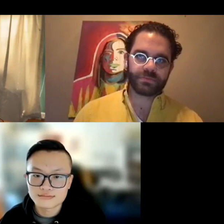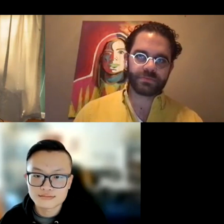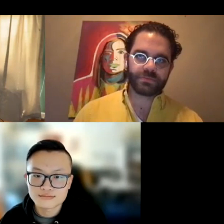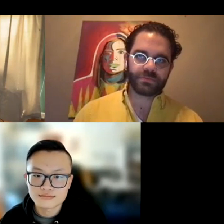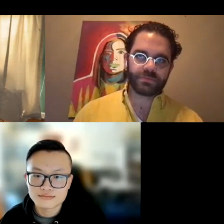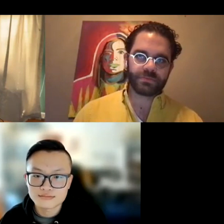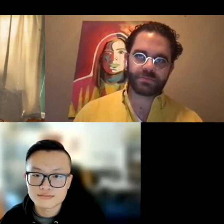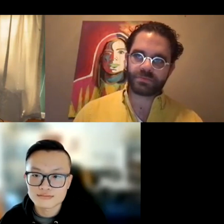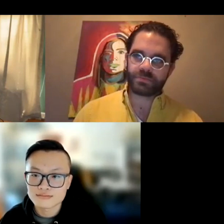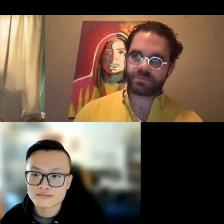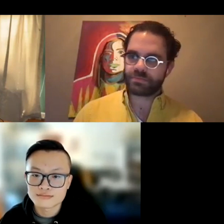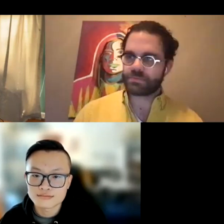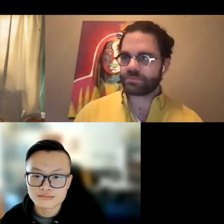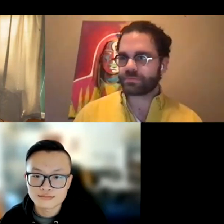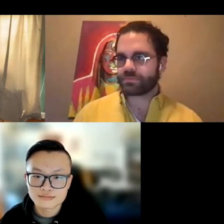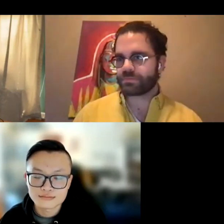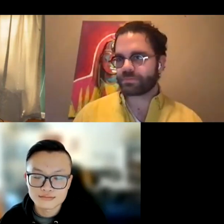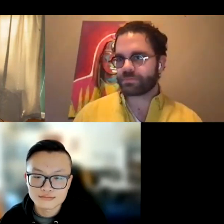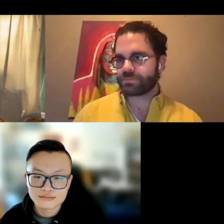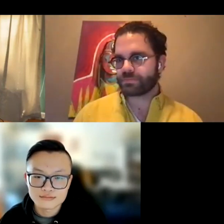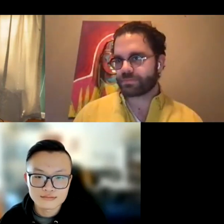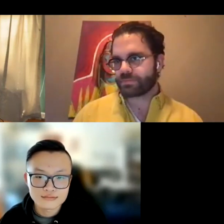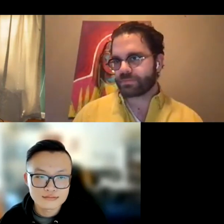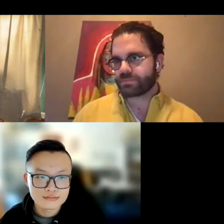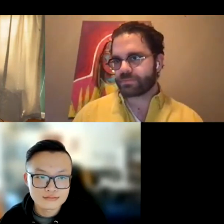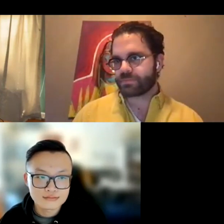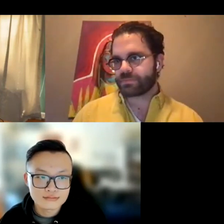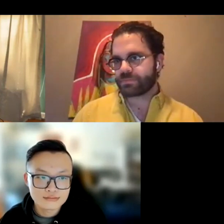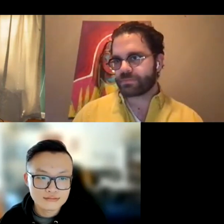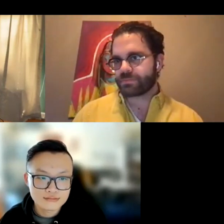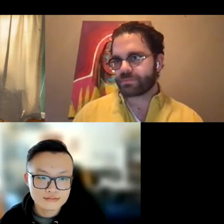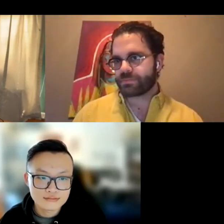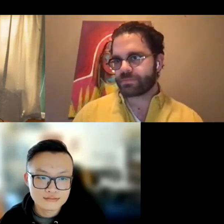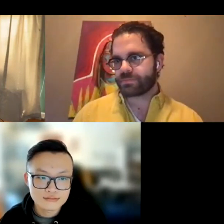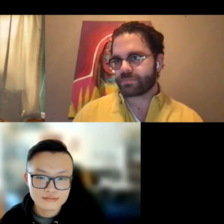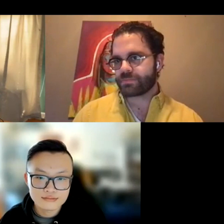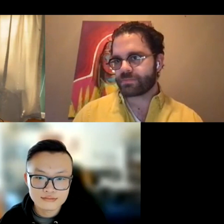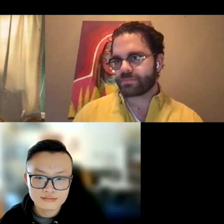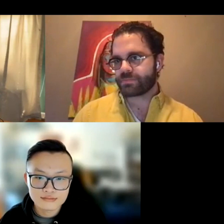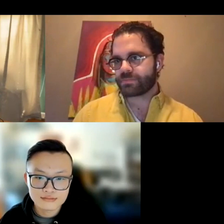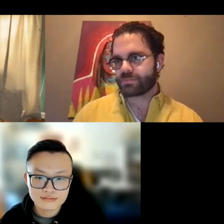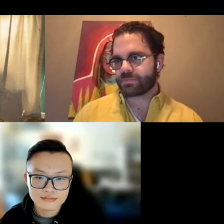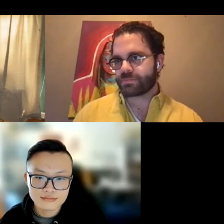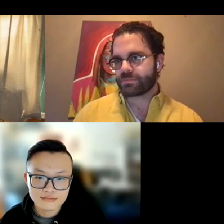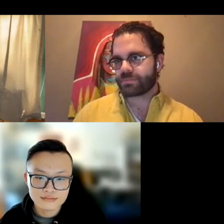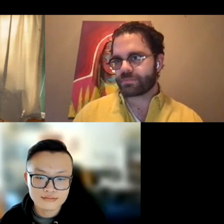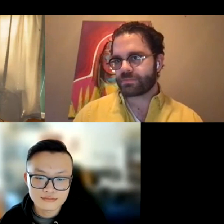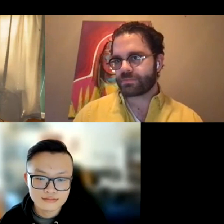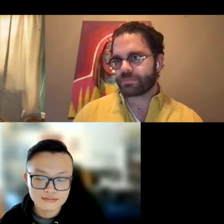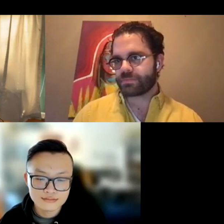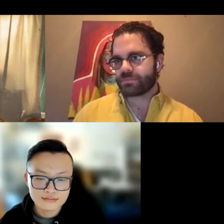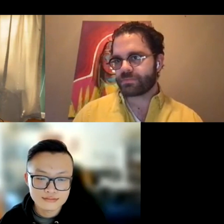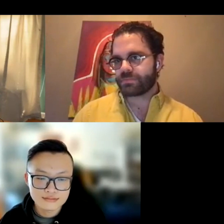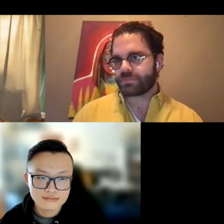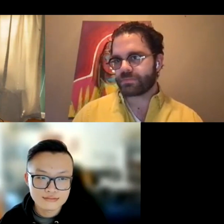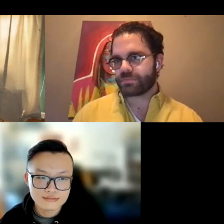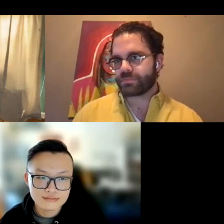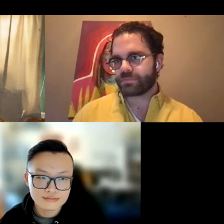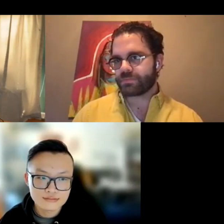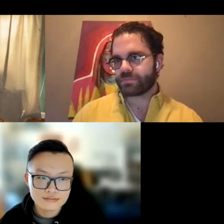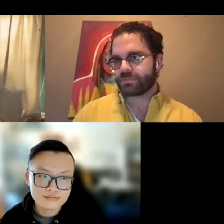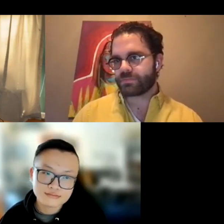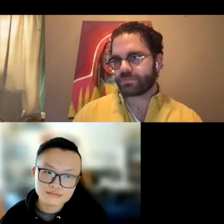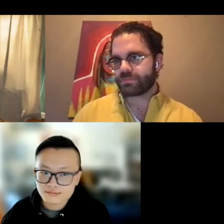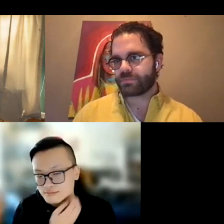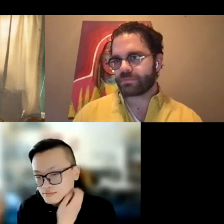of my love for entertainment came from my disability in particular, entertainment